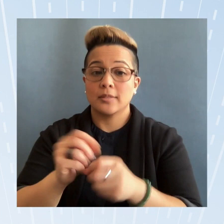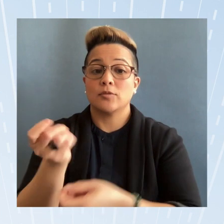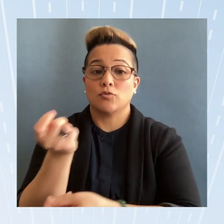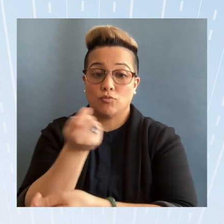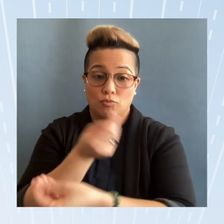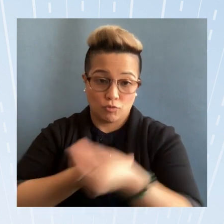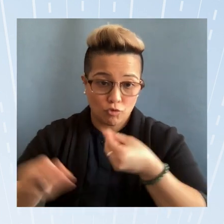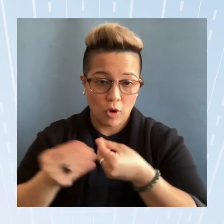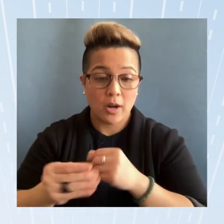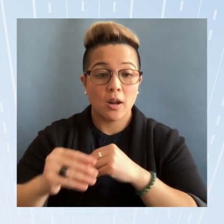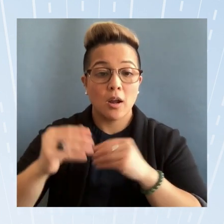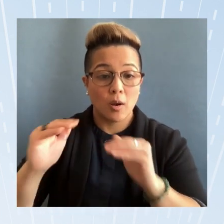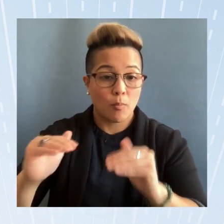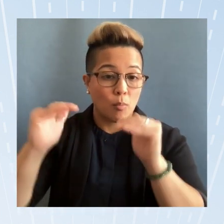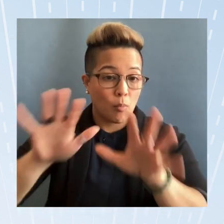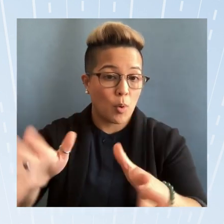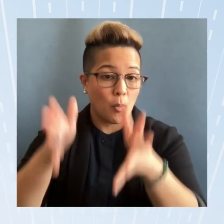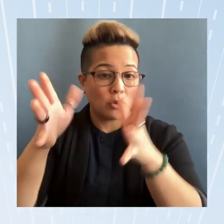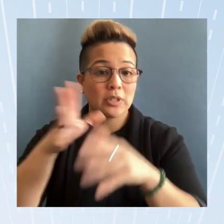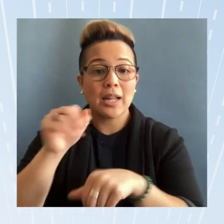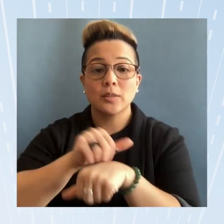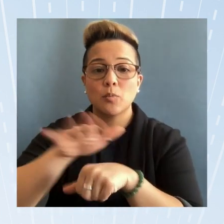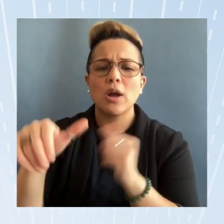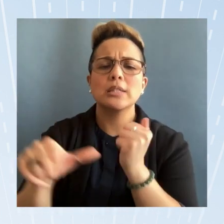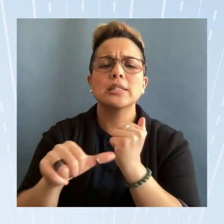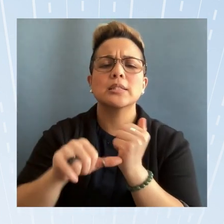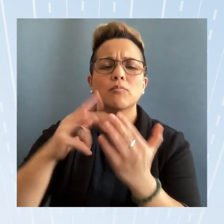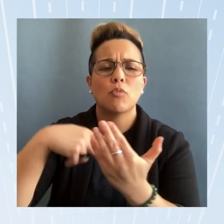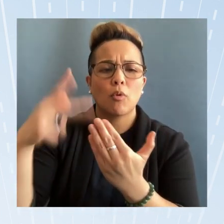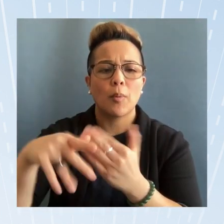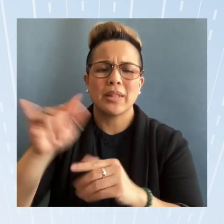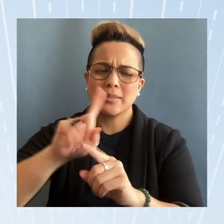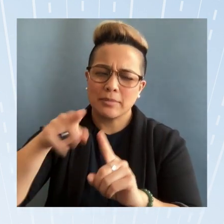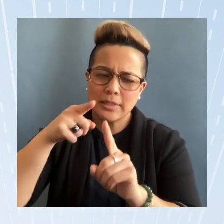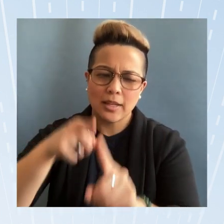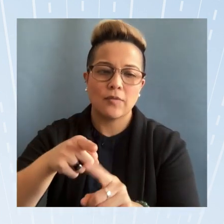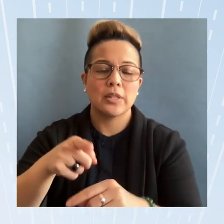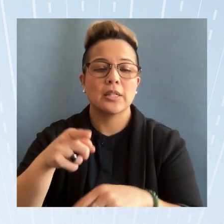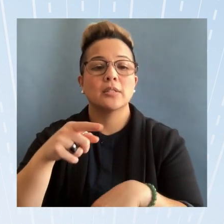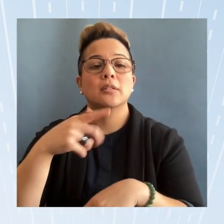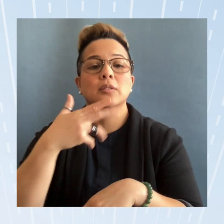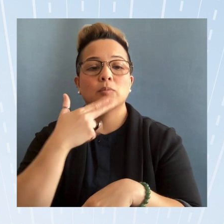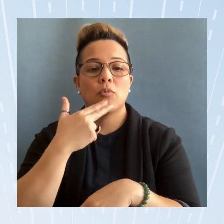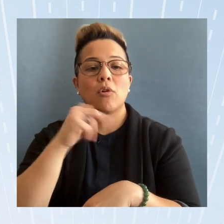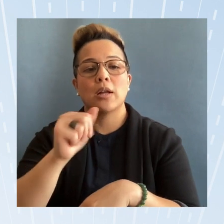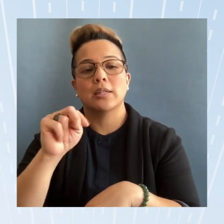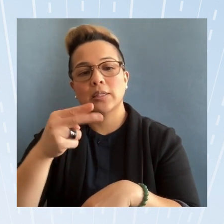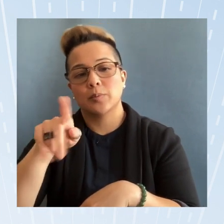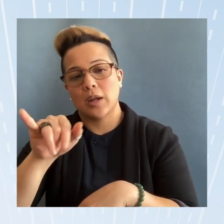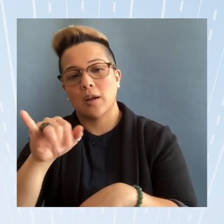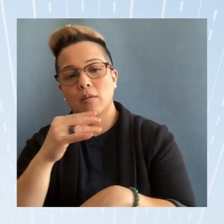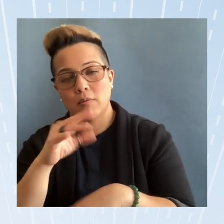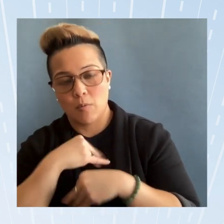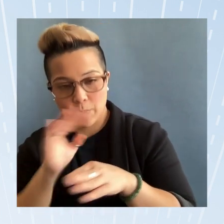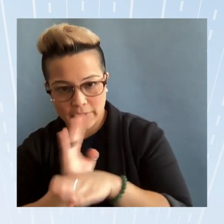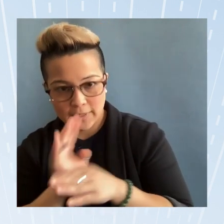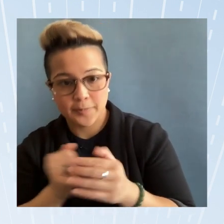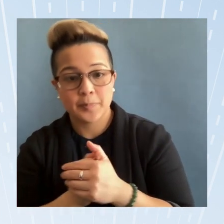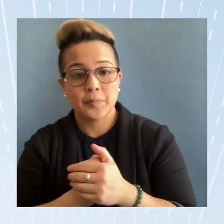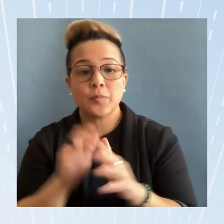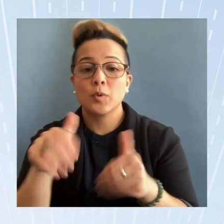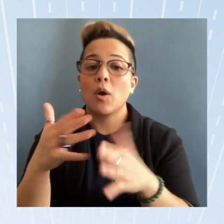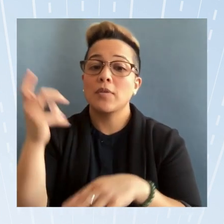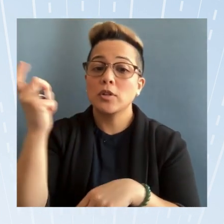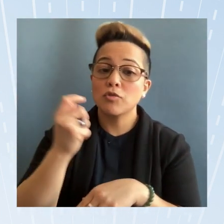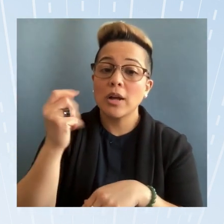and export assistance programs that specifically target small a and hpi owned businesses offer grants